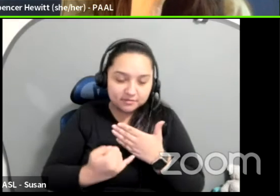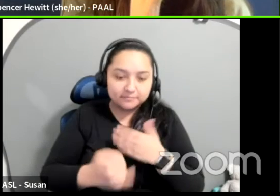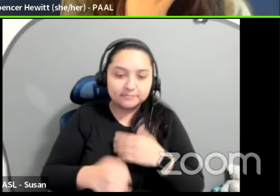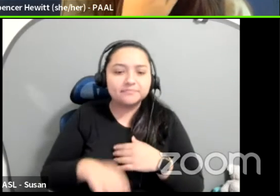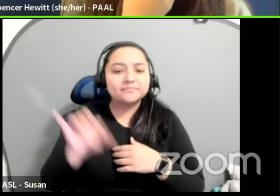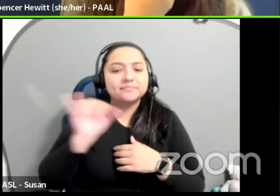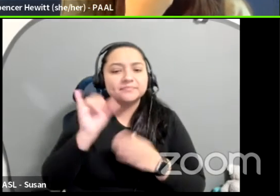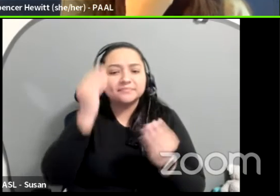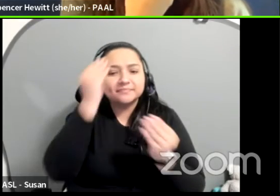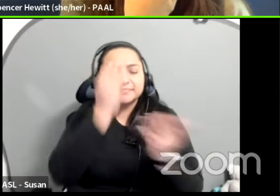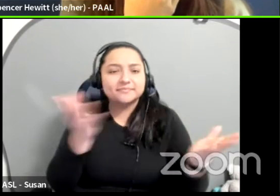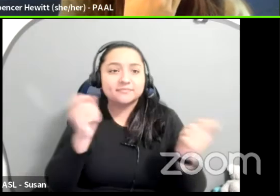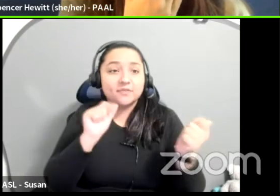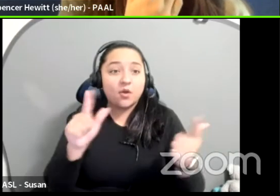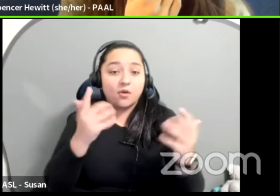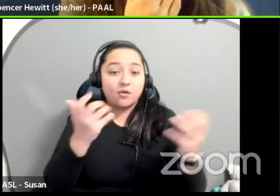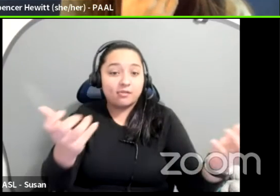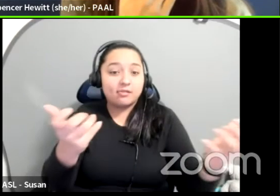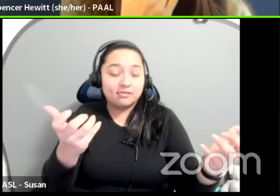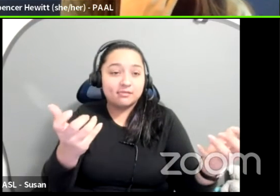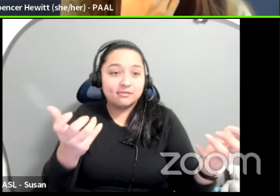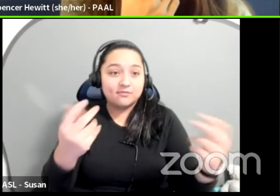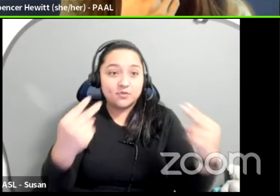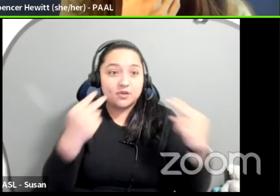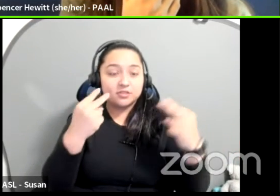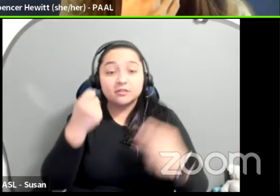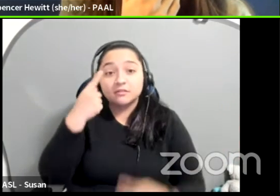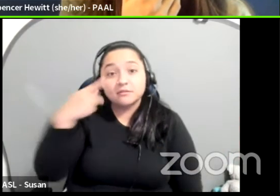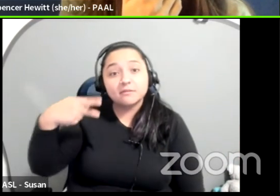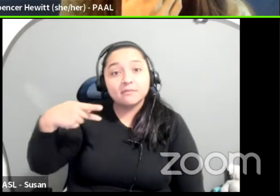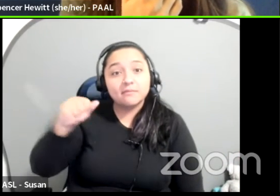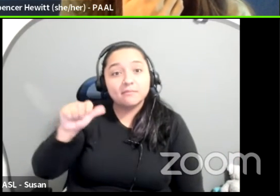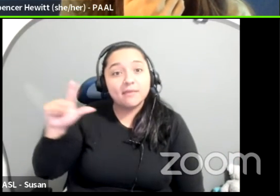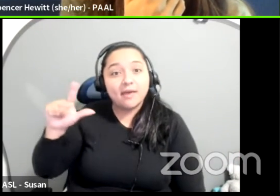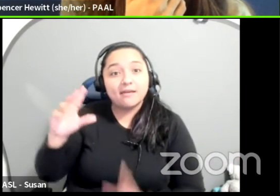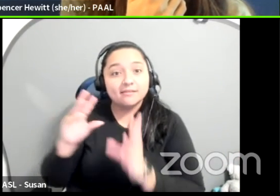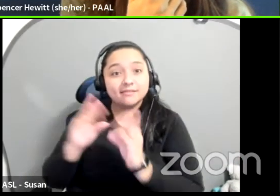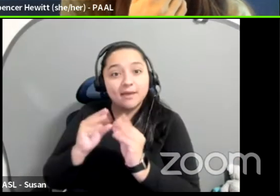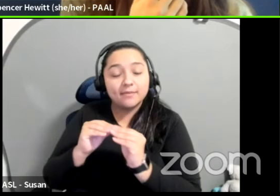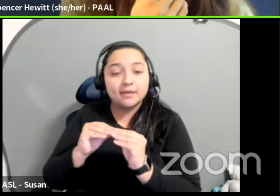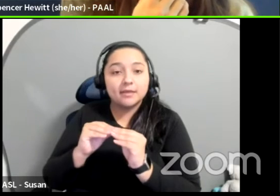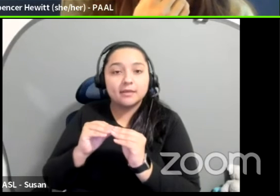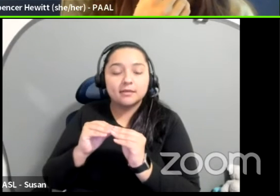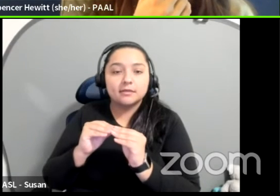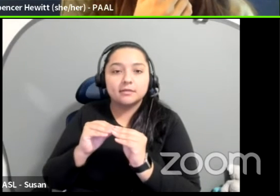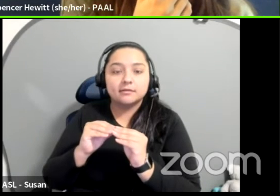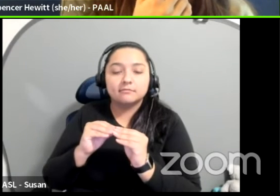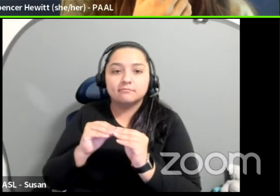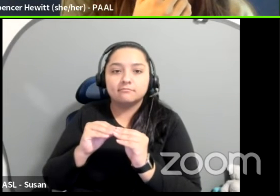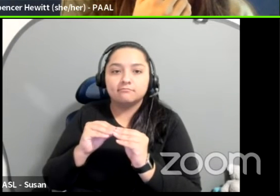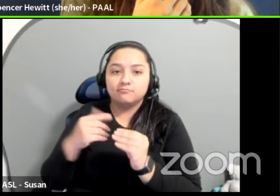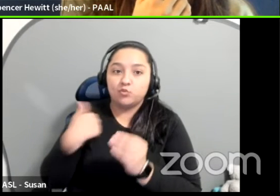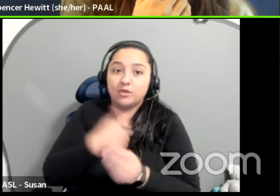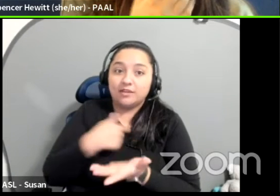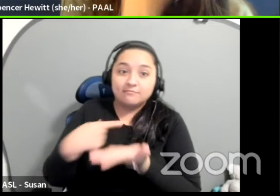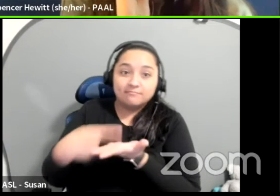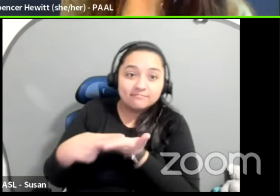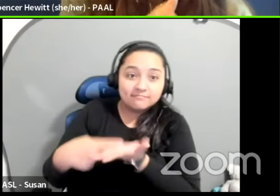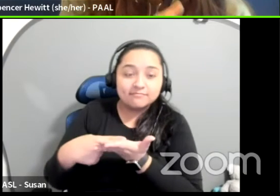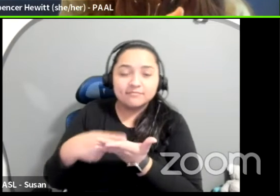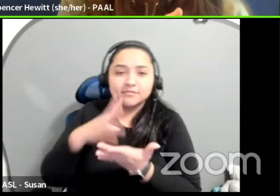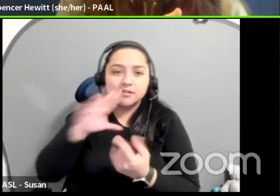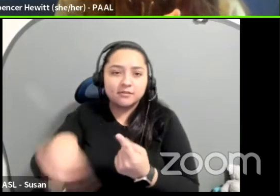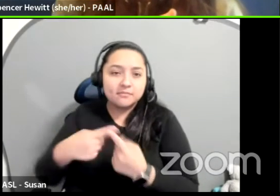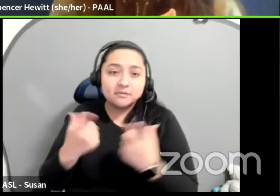call, the PAL summit is a space where we're not going to have a conversation about whether or not we should be doing this. This is a space where, um, the